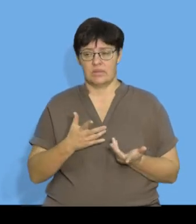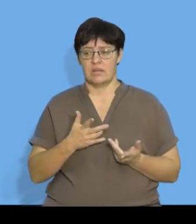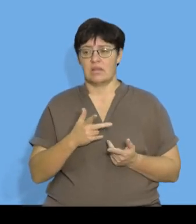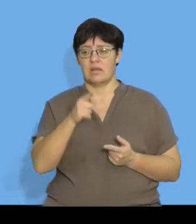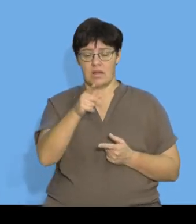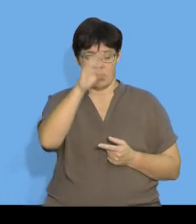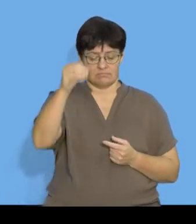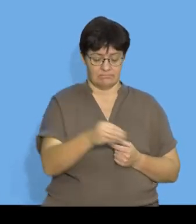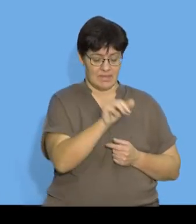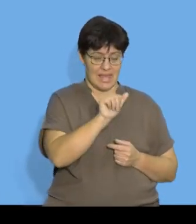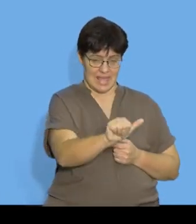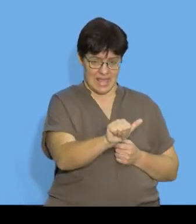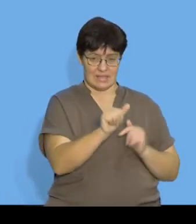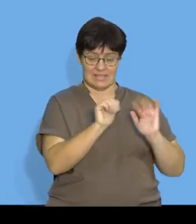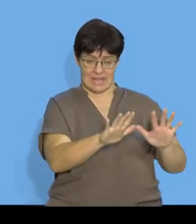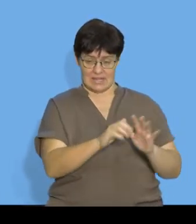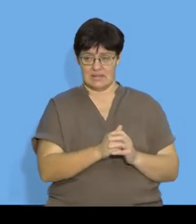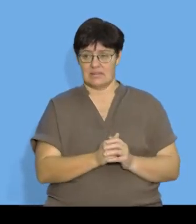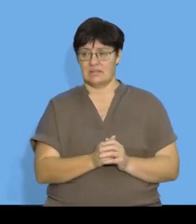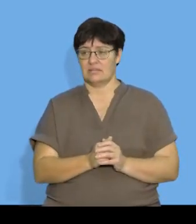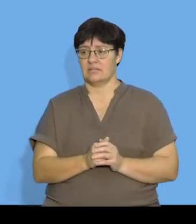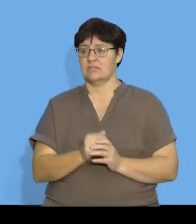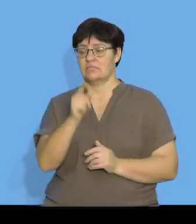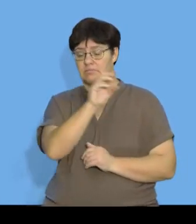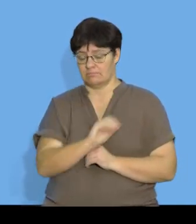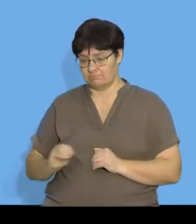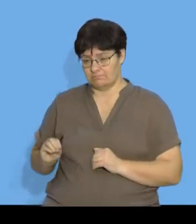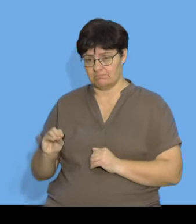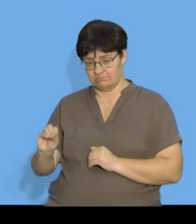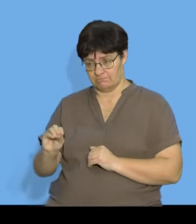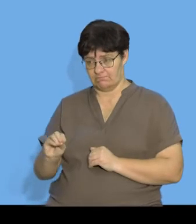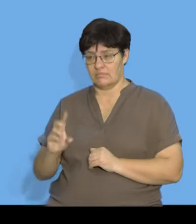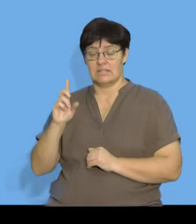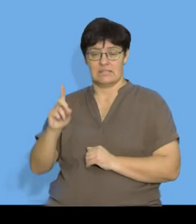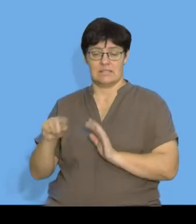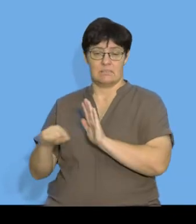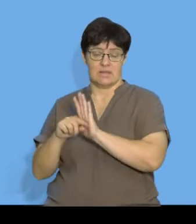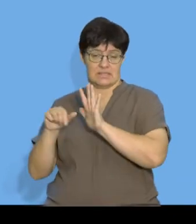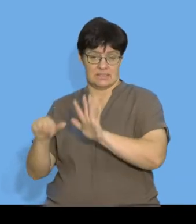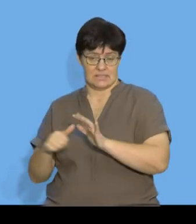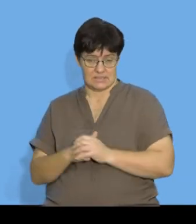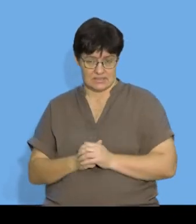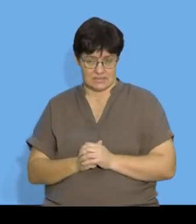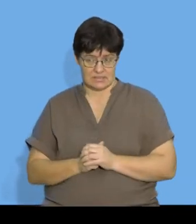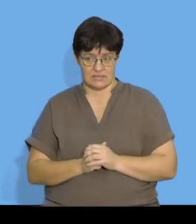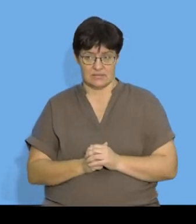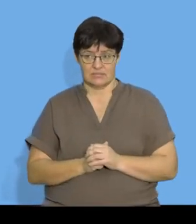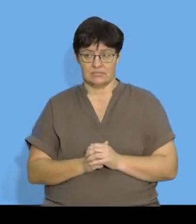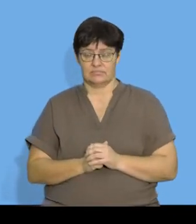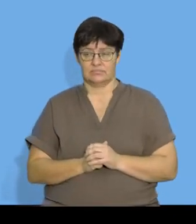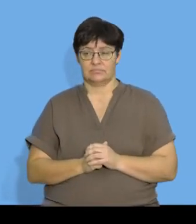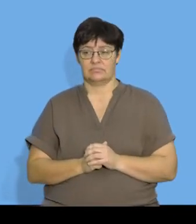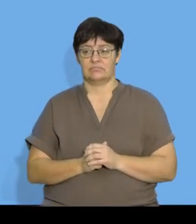substituted in a value for A which is 10. Then, I've substituted in a value for D which is negative 6.